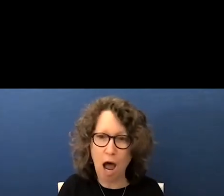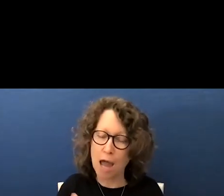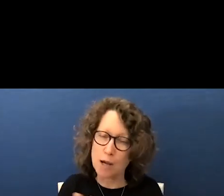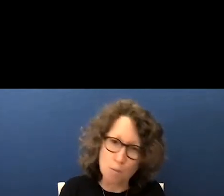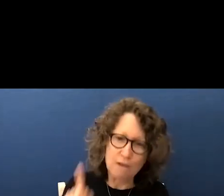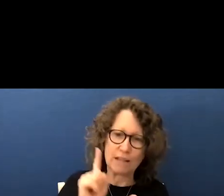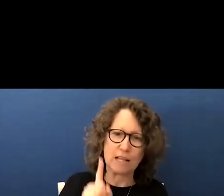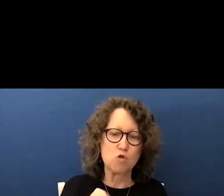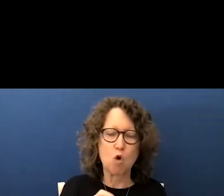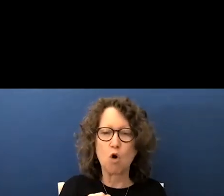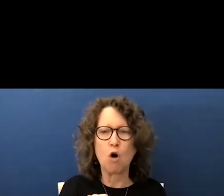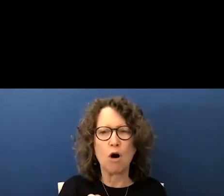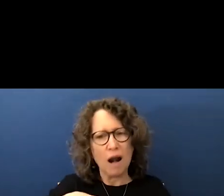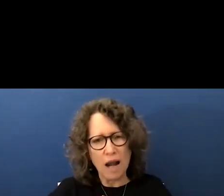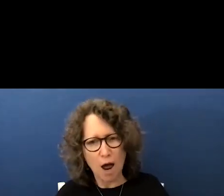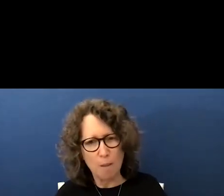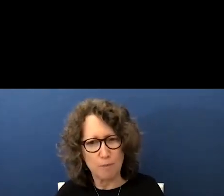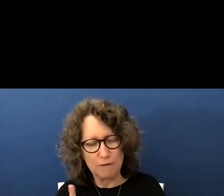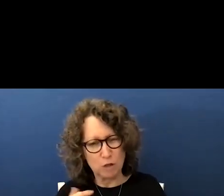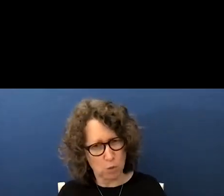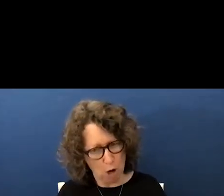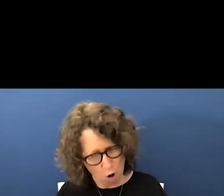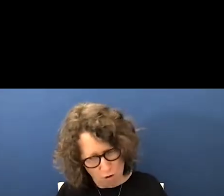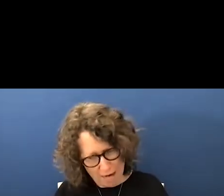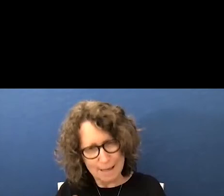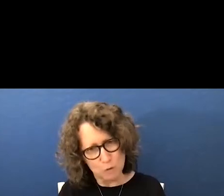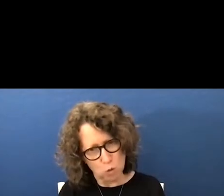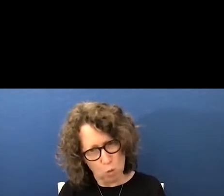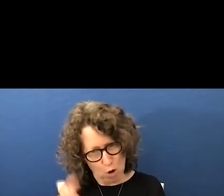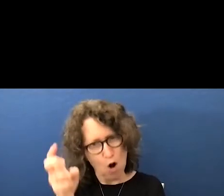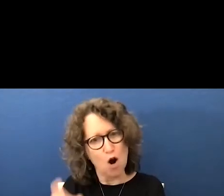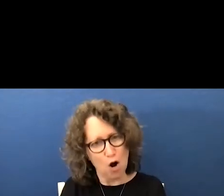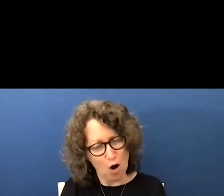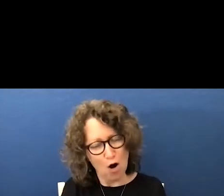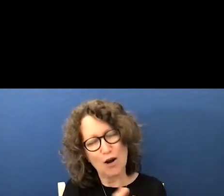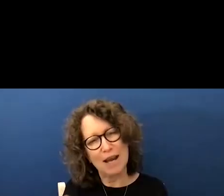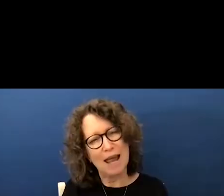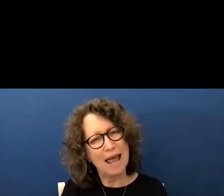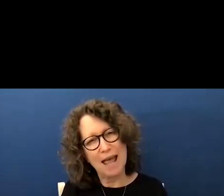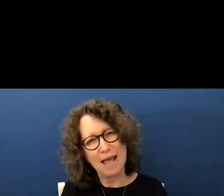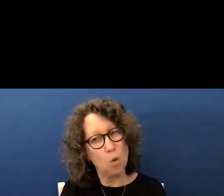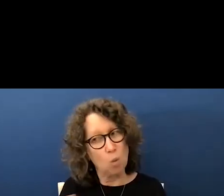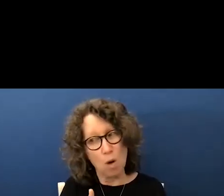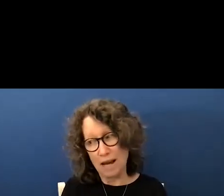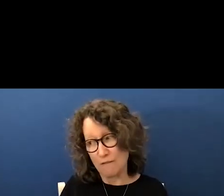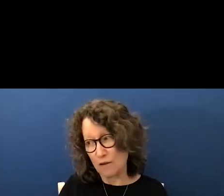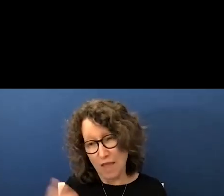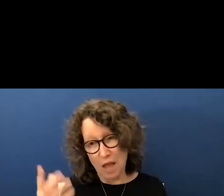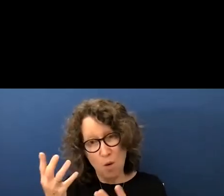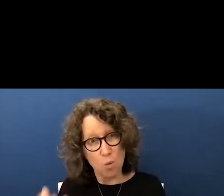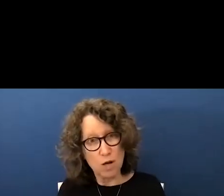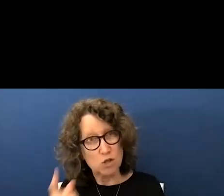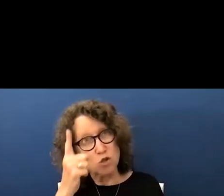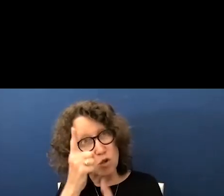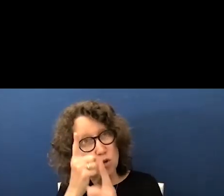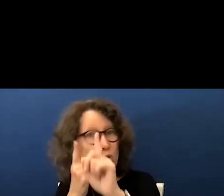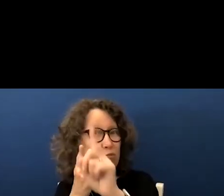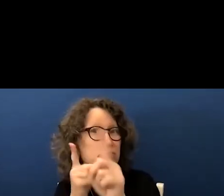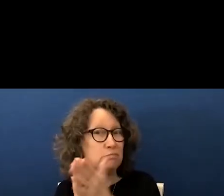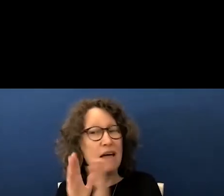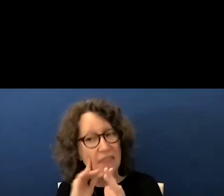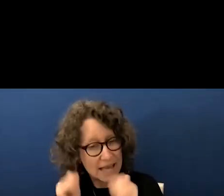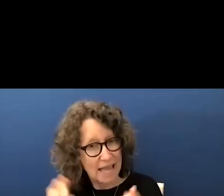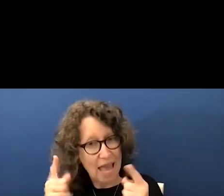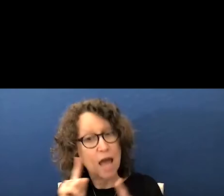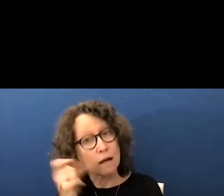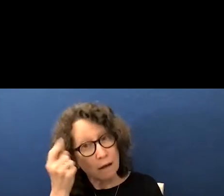or underprivileged we are raising them to work hard and whatever it is they wish to be they can do that